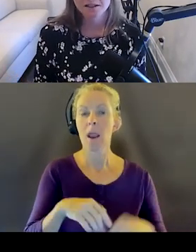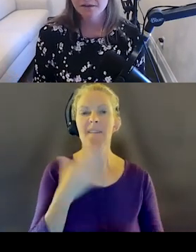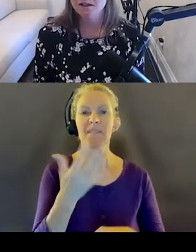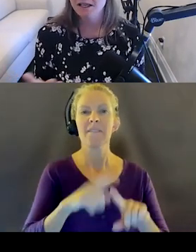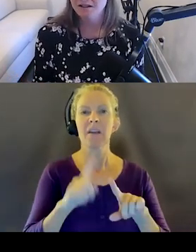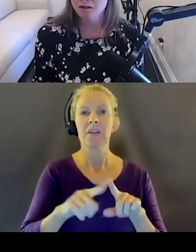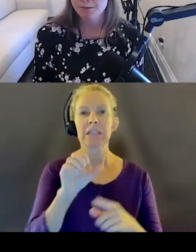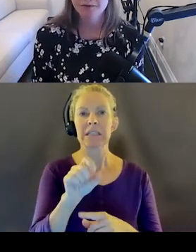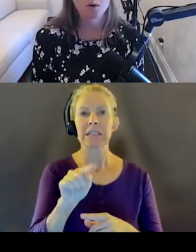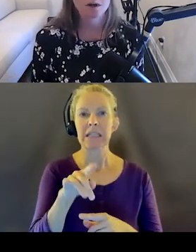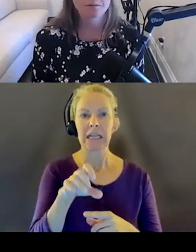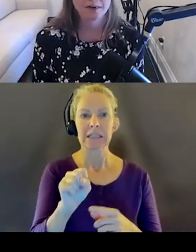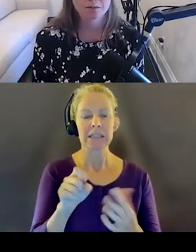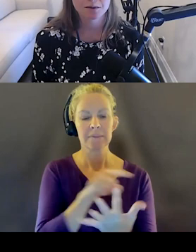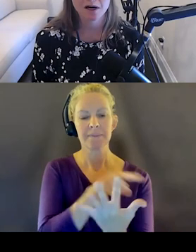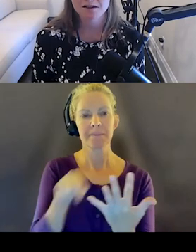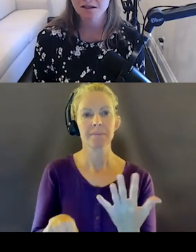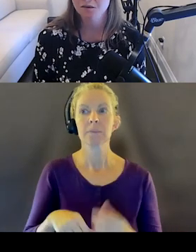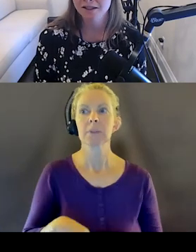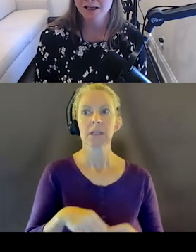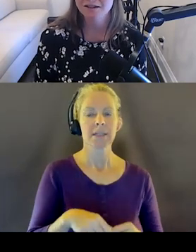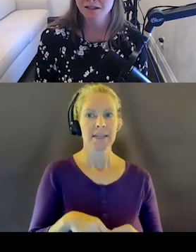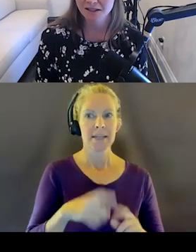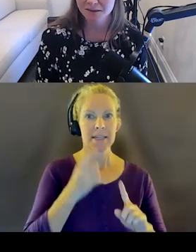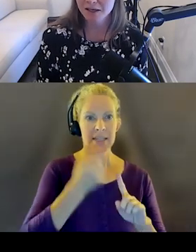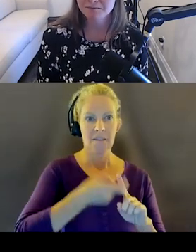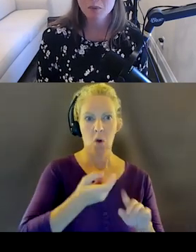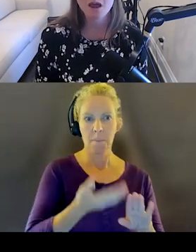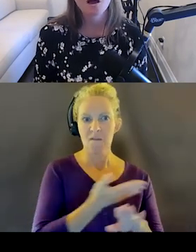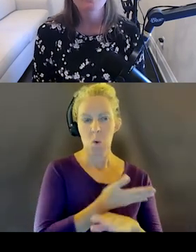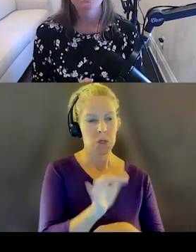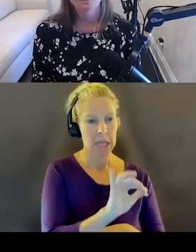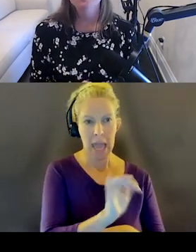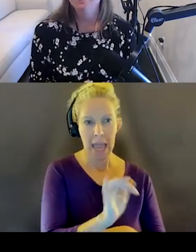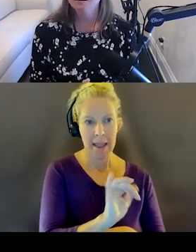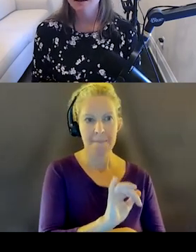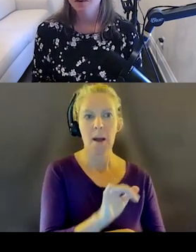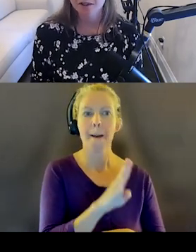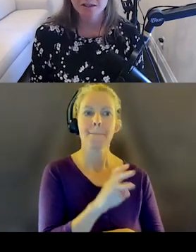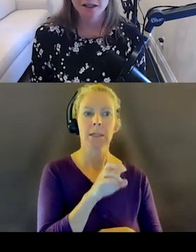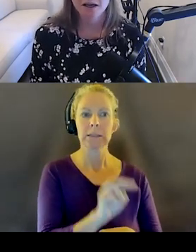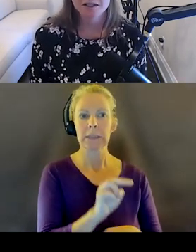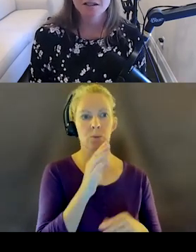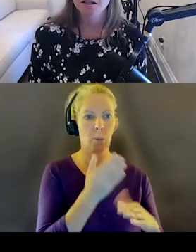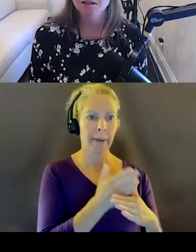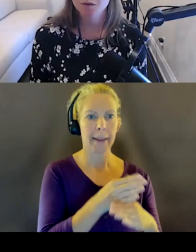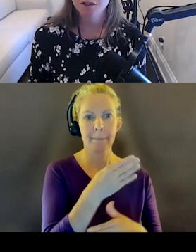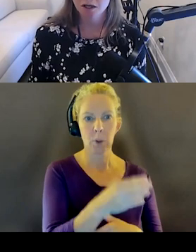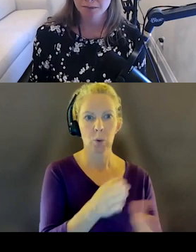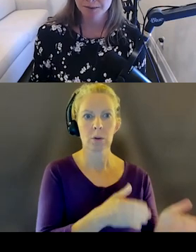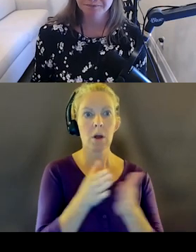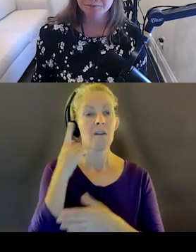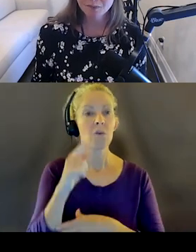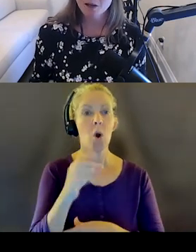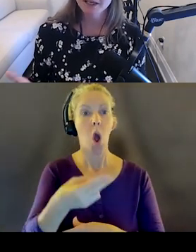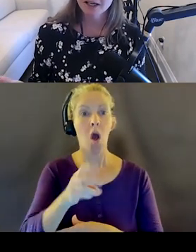The default is as described before, medium blue box white text that says button. For my hover state and my focus state, I've changed the color to a